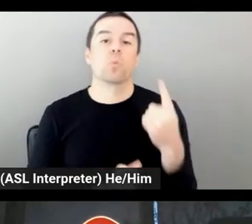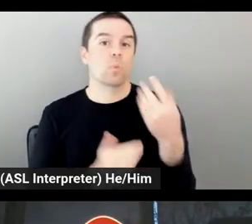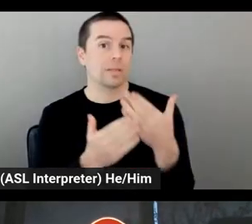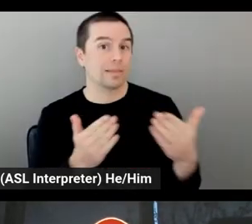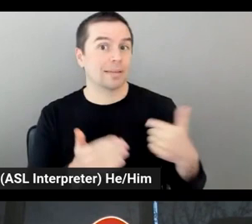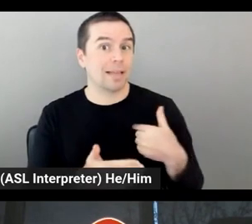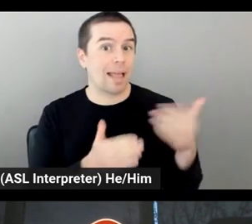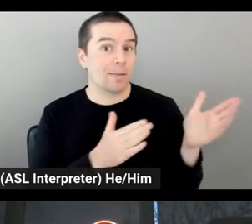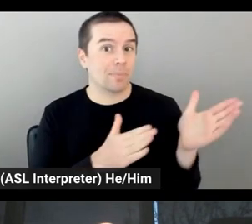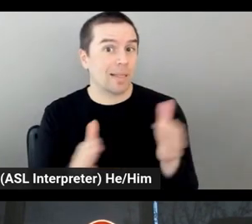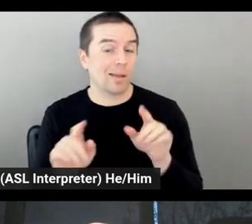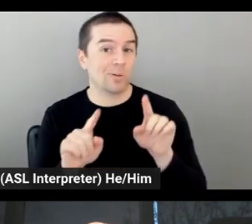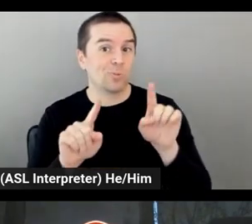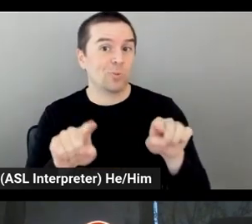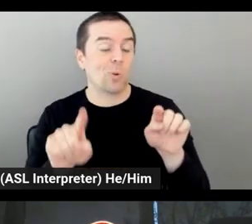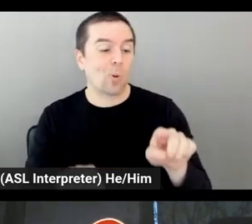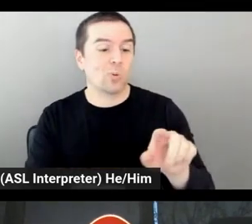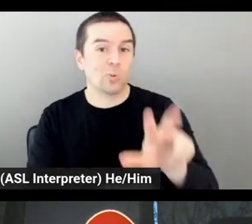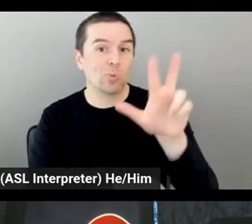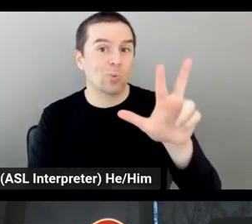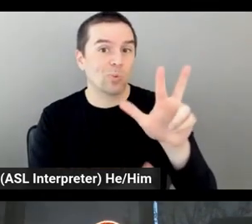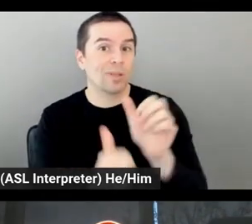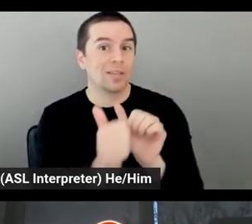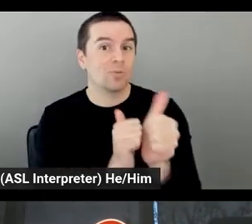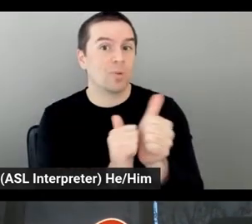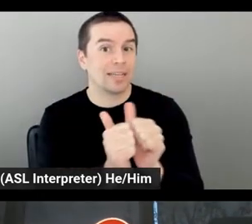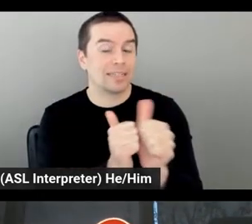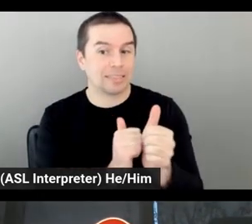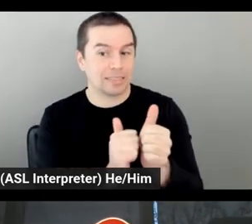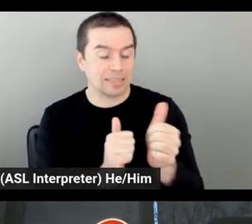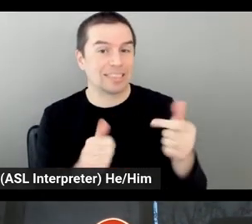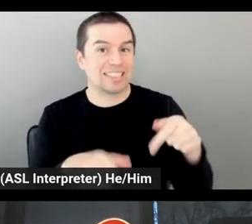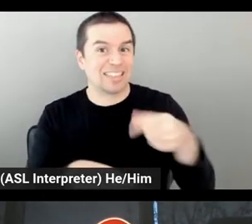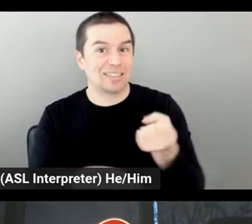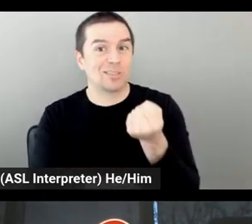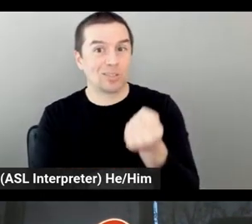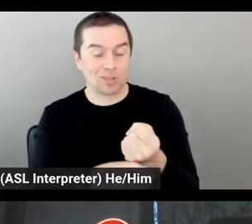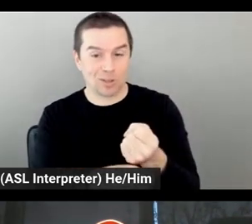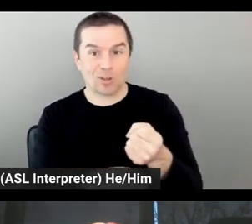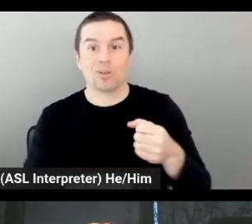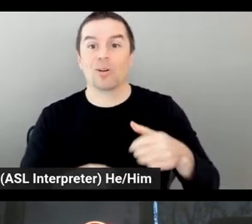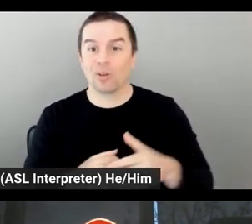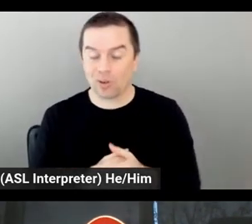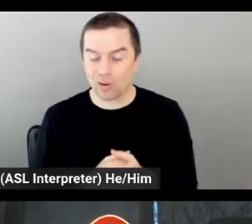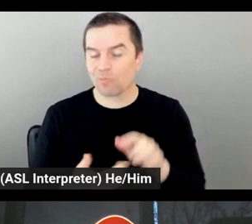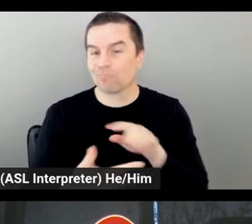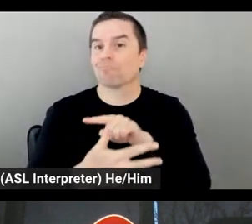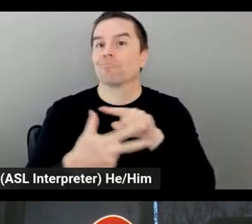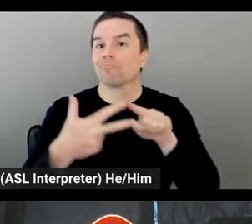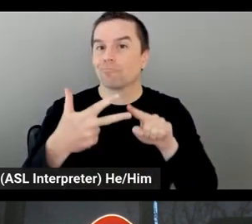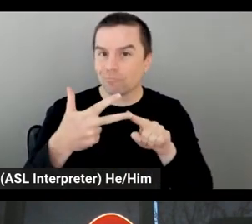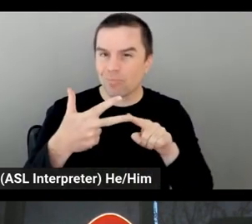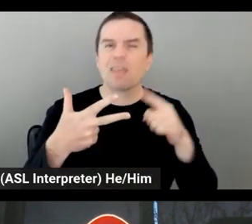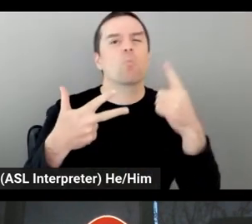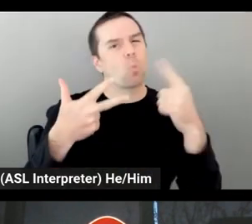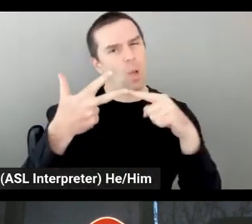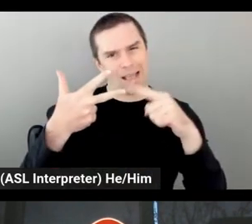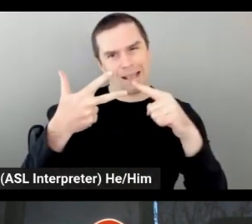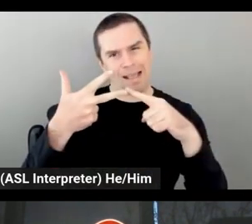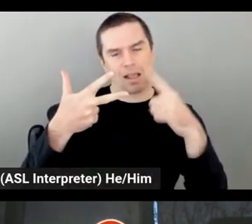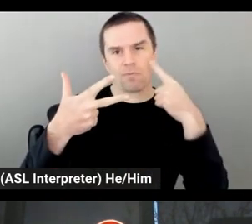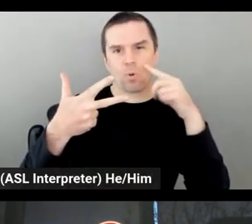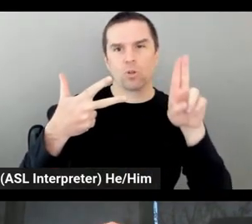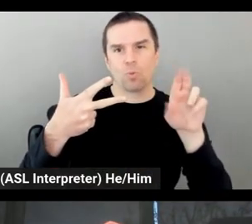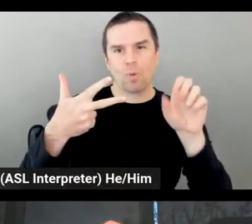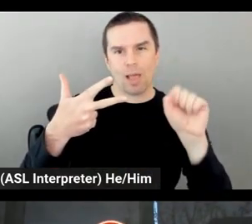the two Italian races, Imola Monza and the one of the United States race. I think that